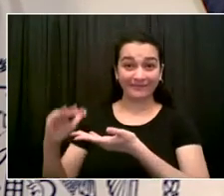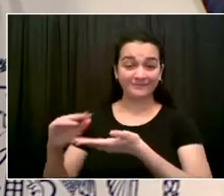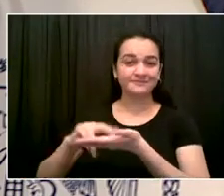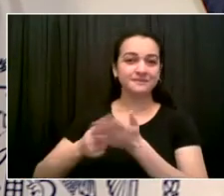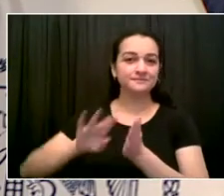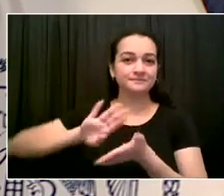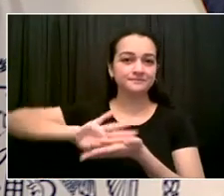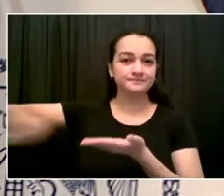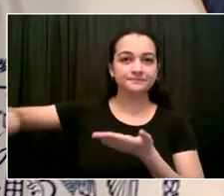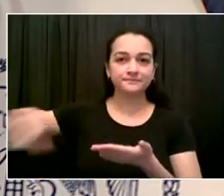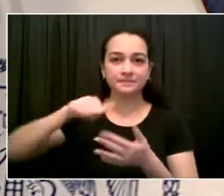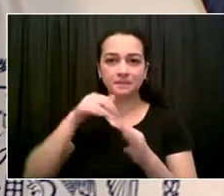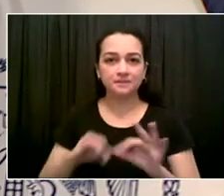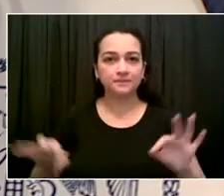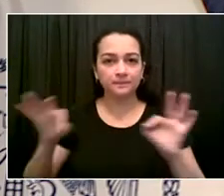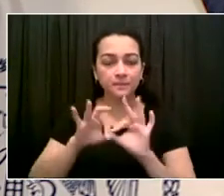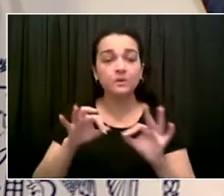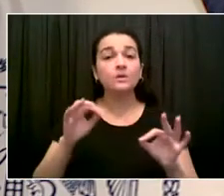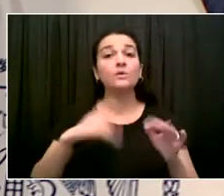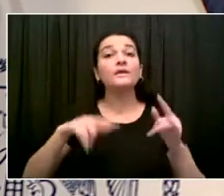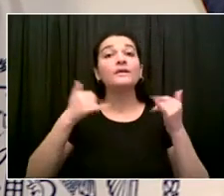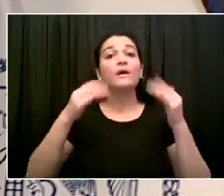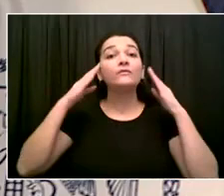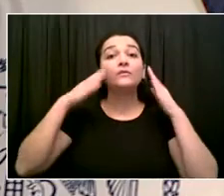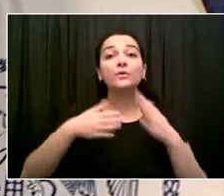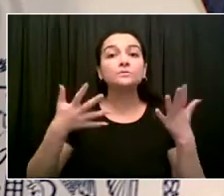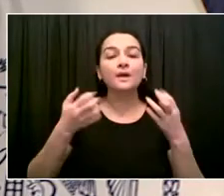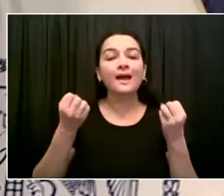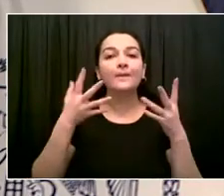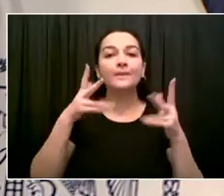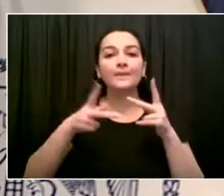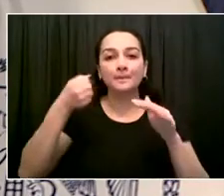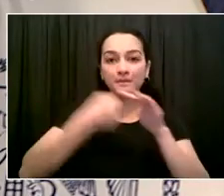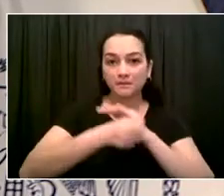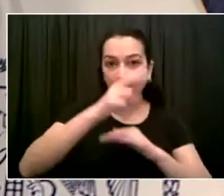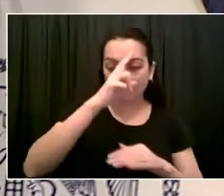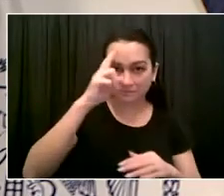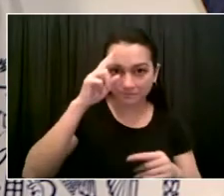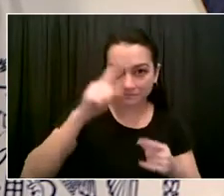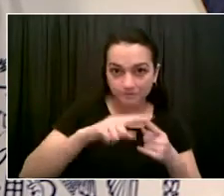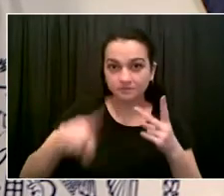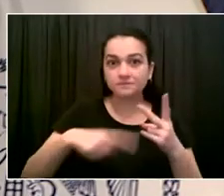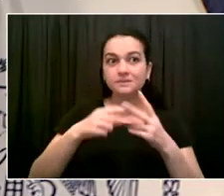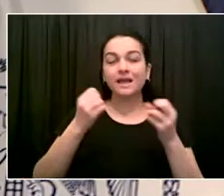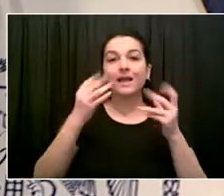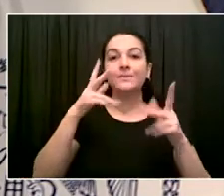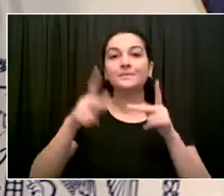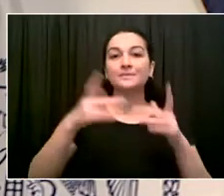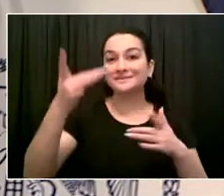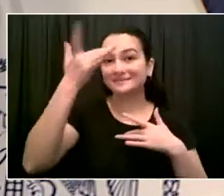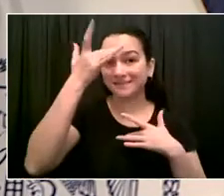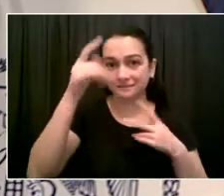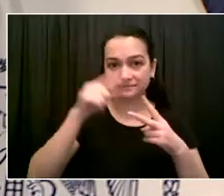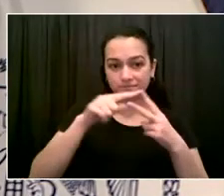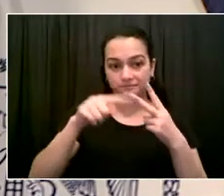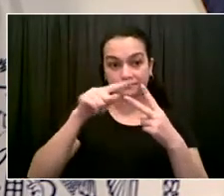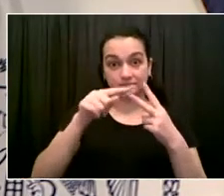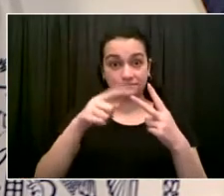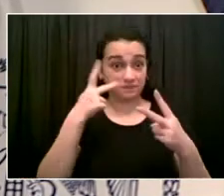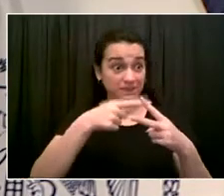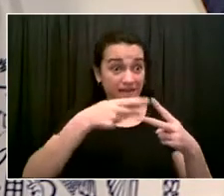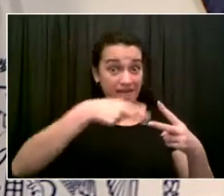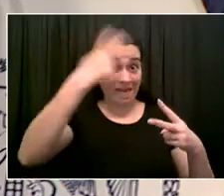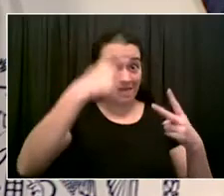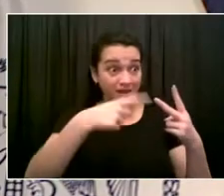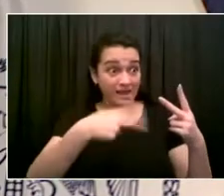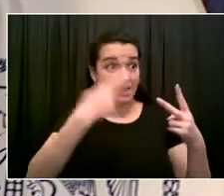want to present to the people so that as we're making decisions, we're tracking along with the people what we're doing and why we're doing it. Dr. Katz, then